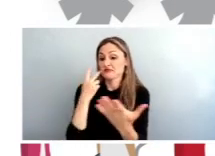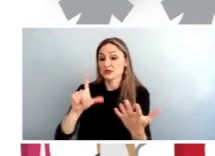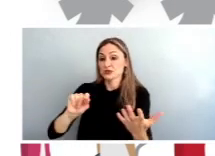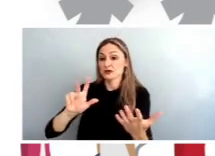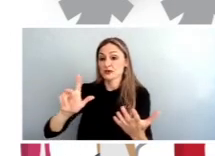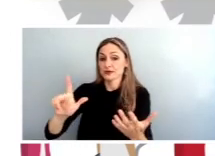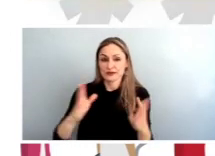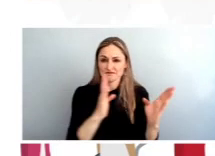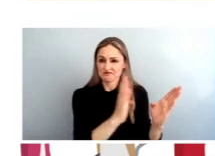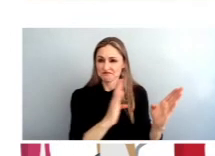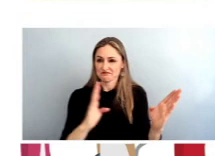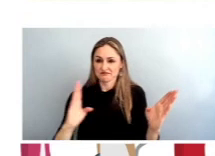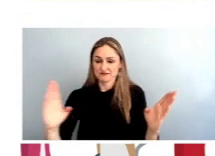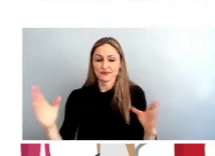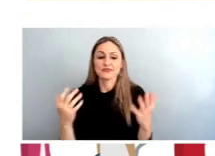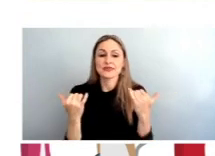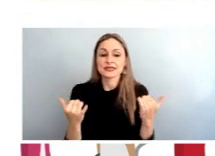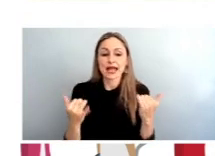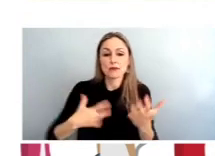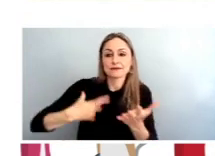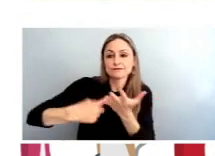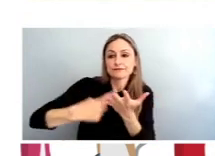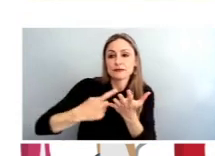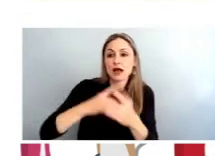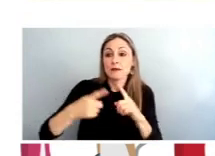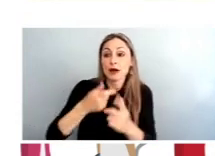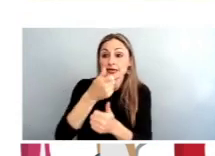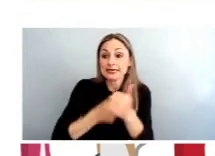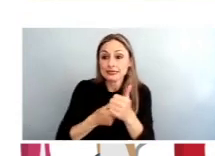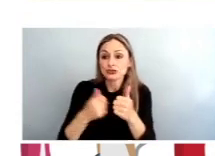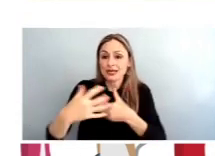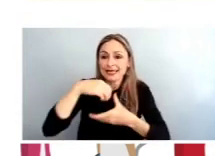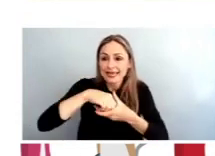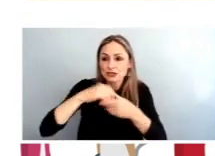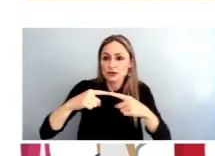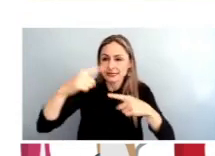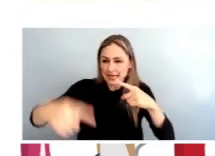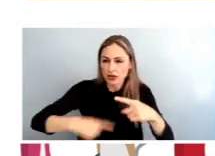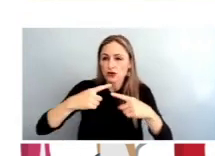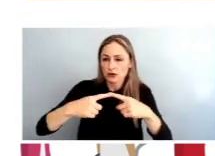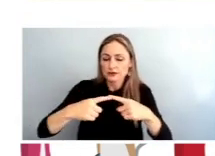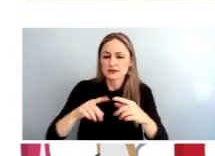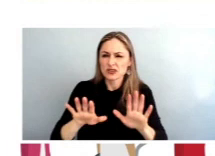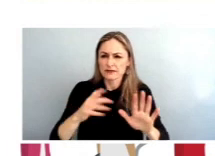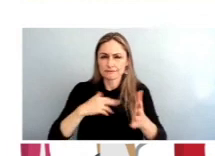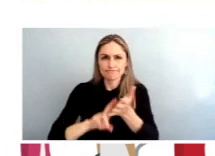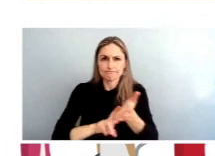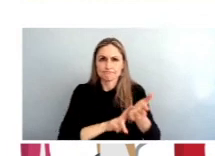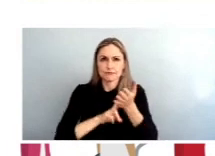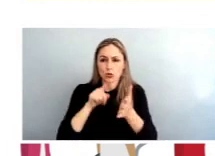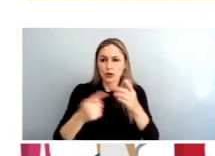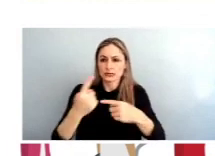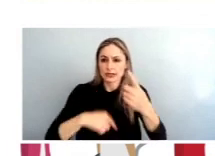to spend a minute talking a little bit about each of these engagement cycles so you can get a sense of what's coming so this